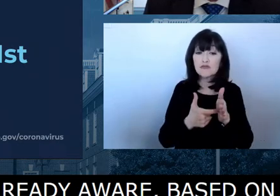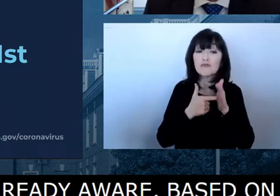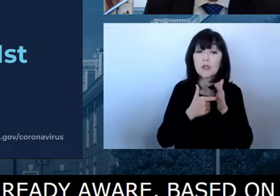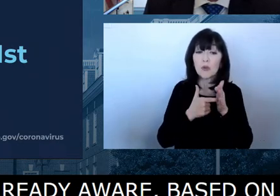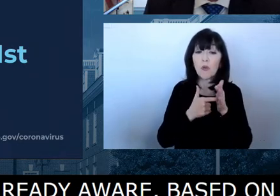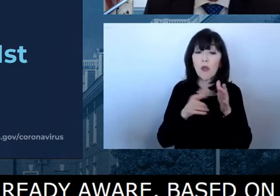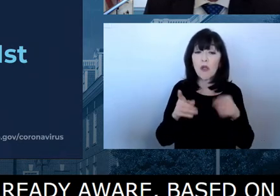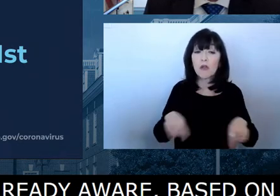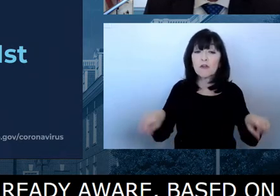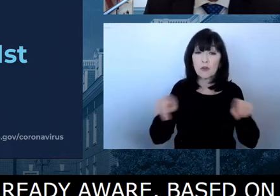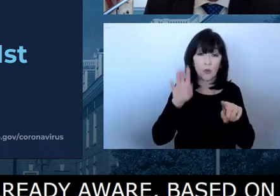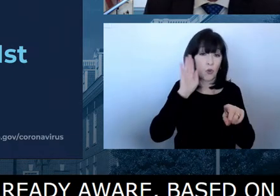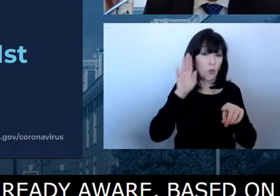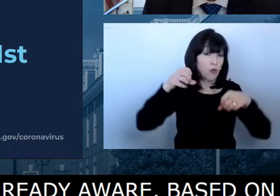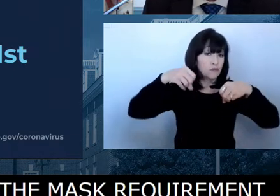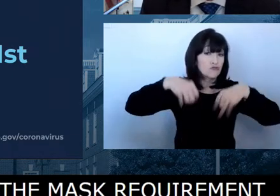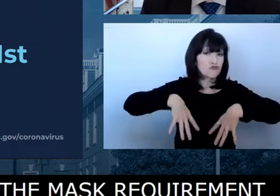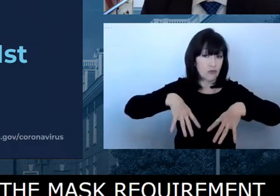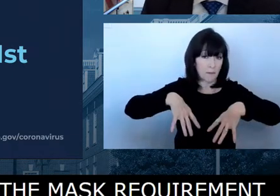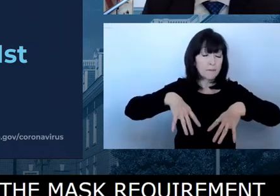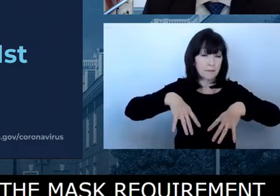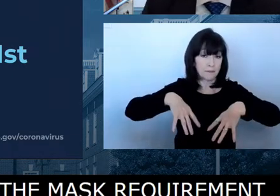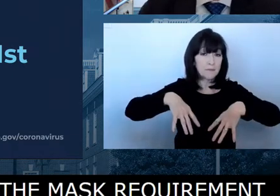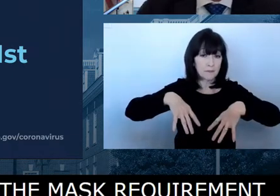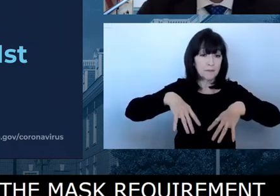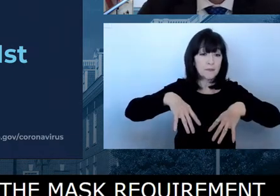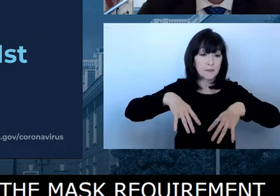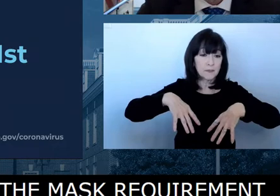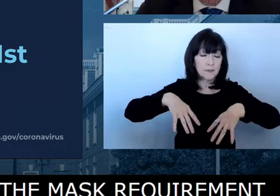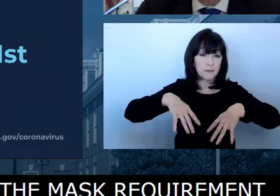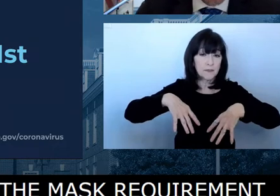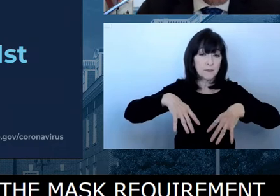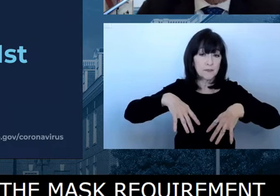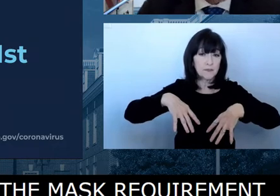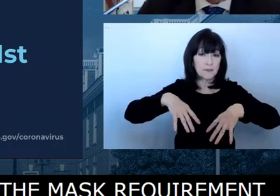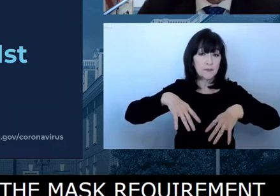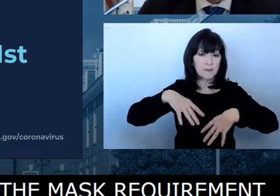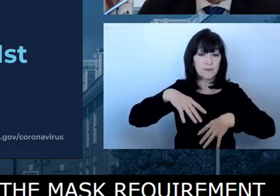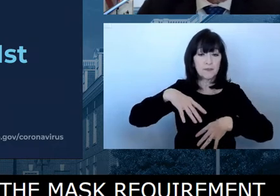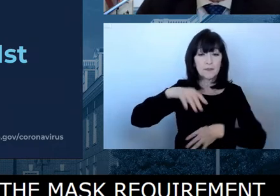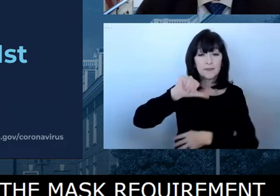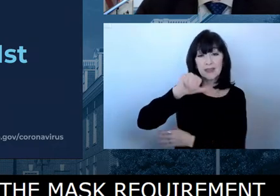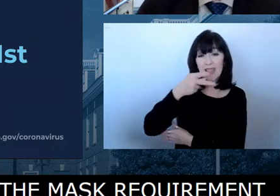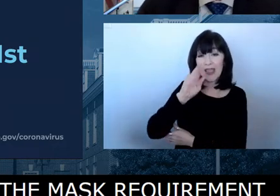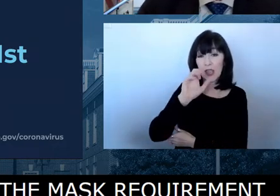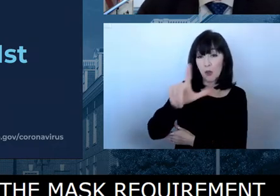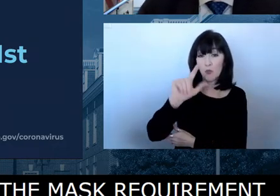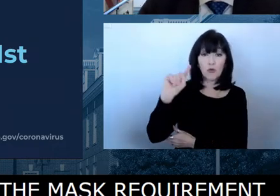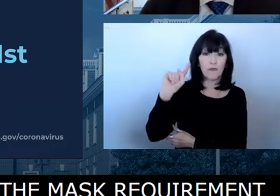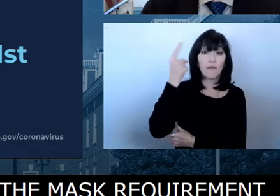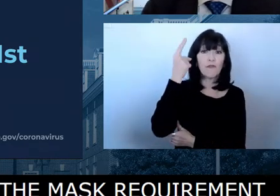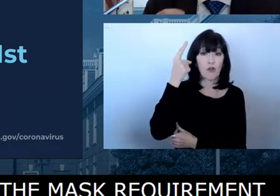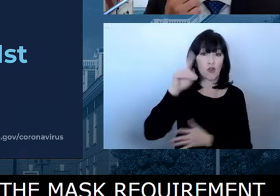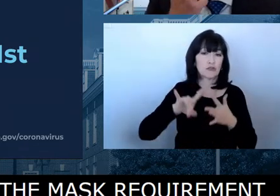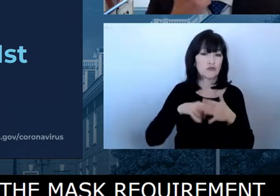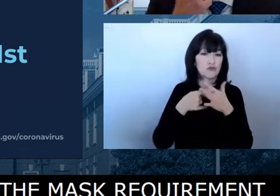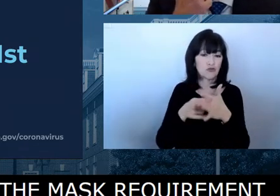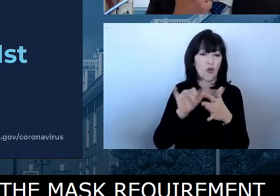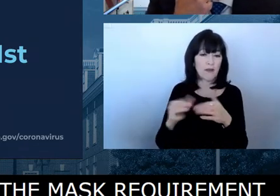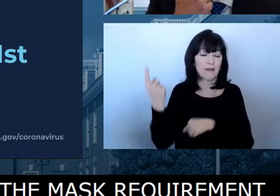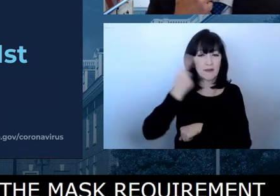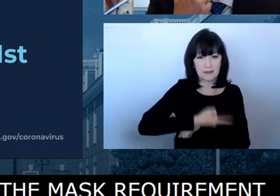will be removed the requirement for masks, um, on April 1st. So I think it's important